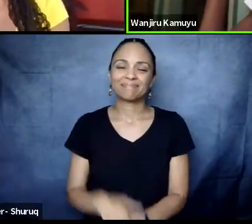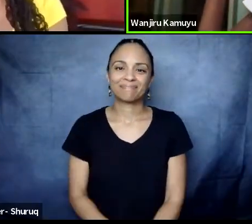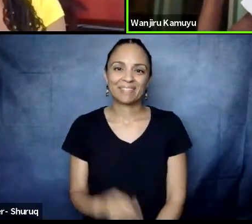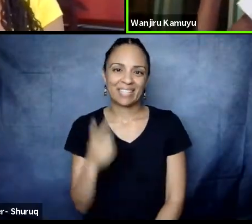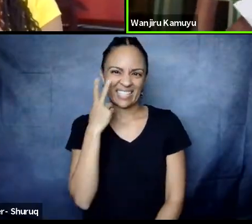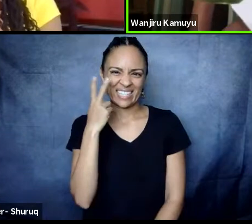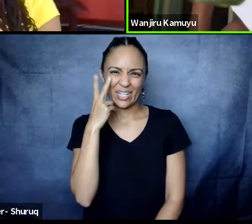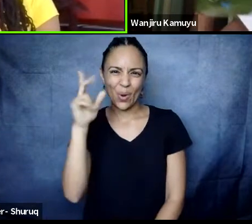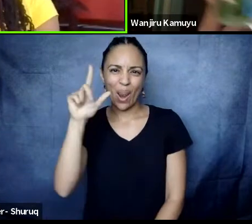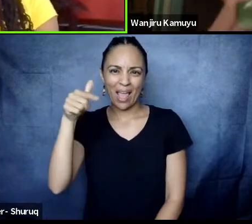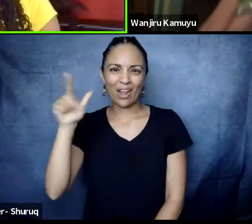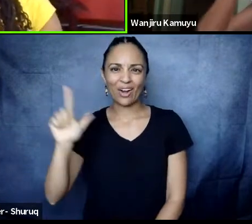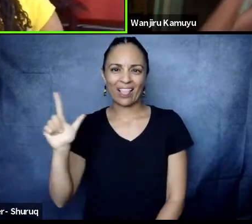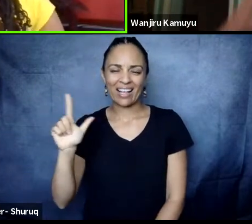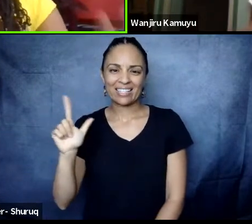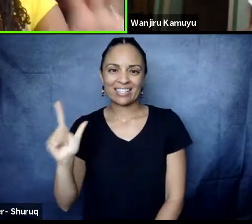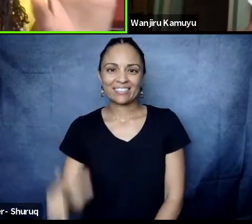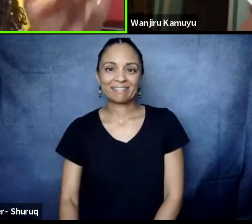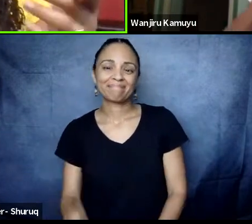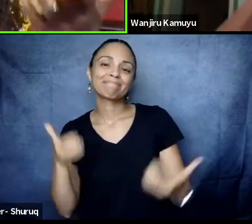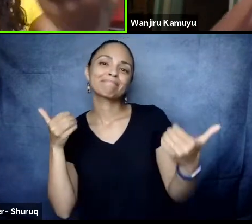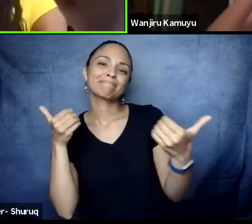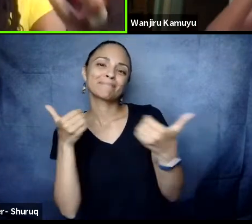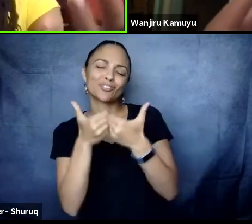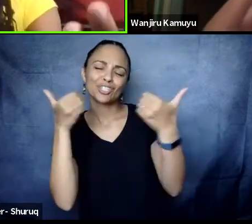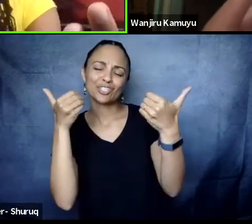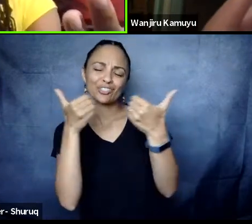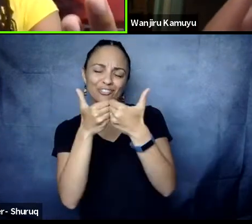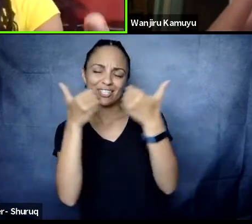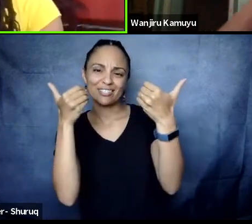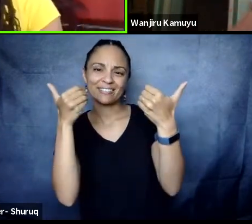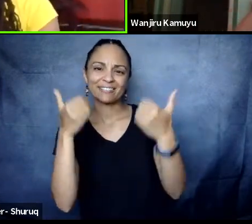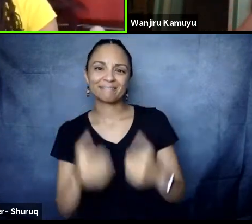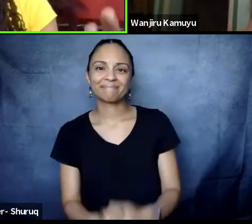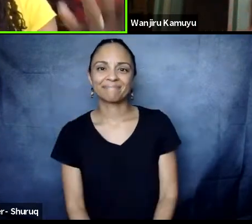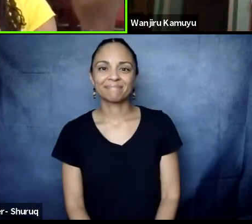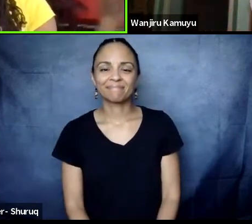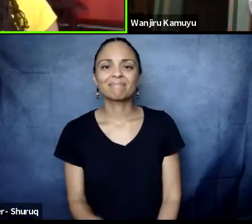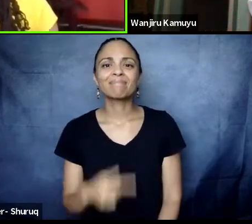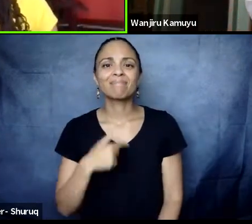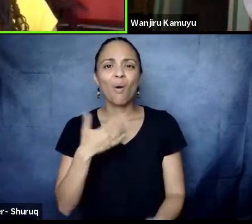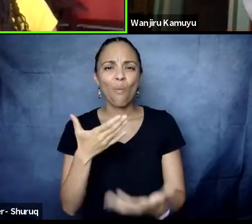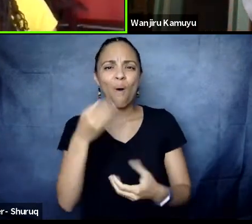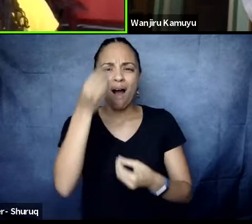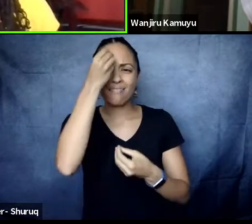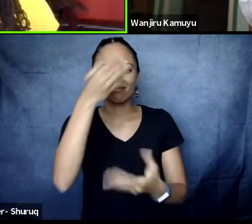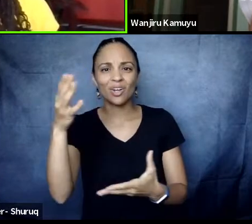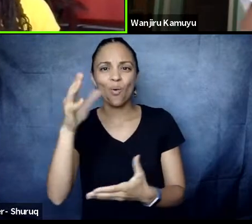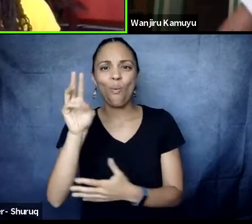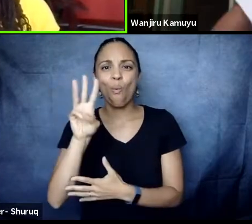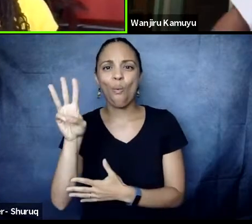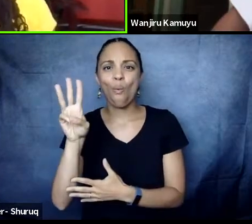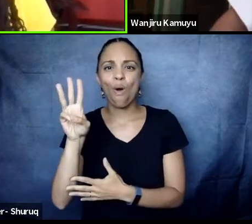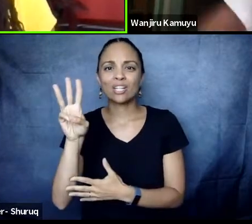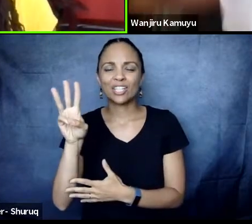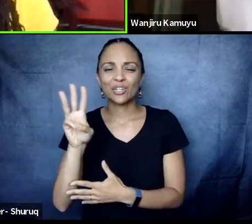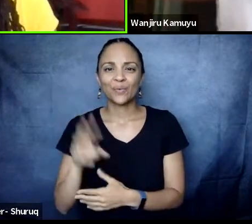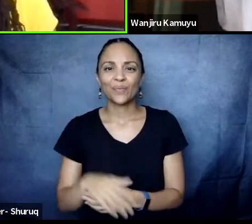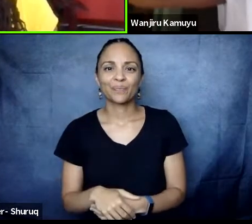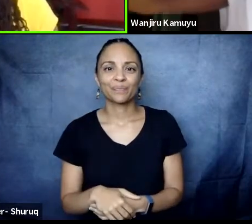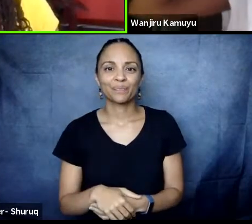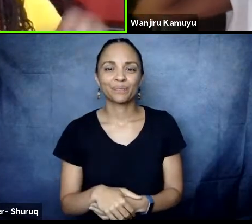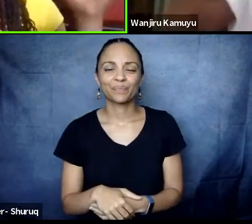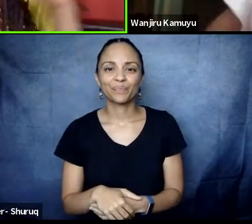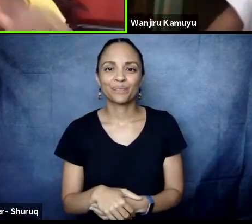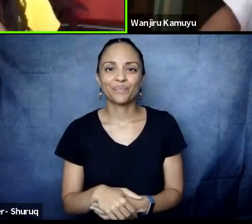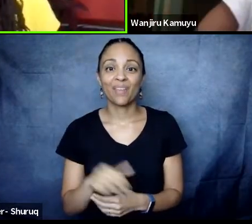introduce yourself. And I have to tell you, Wanjiru, Lori, your Pritchard goes, Lori Pritchard